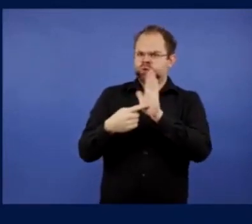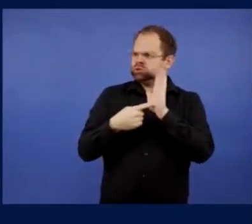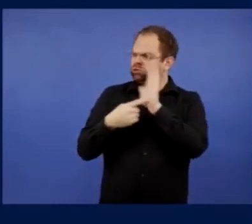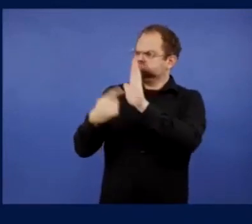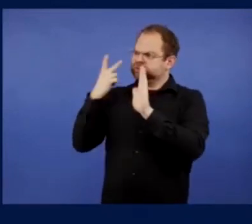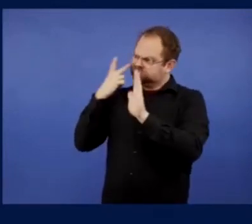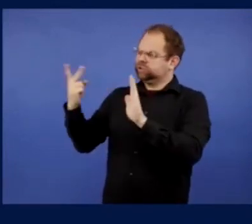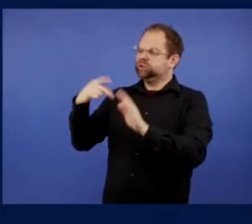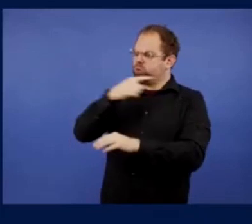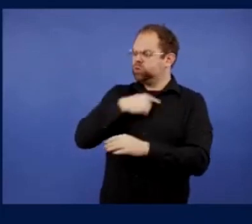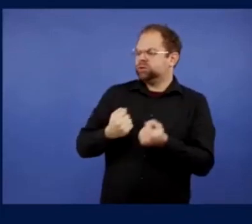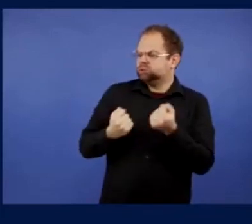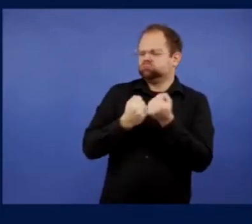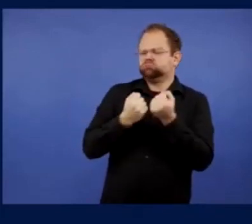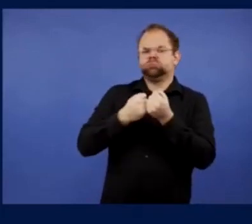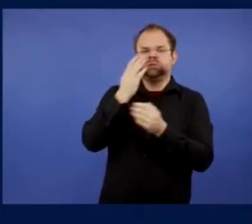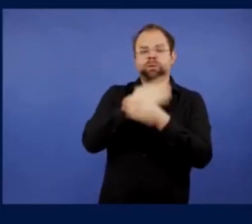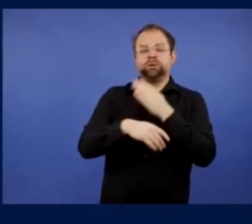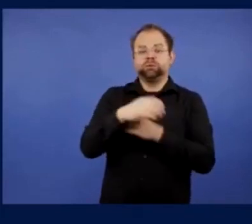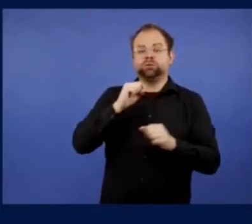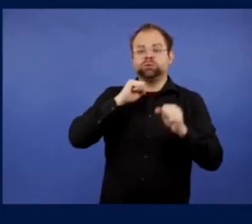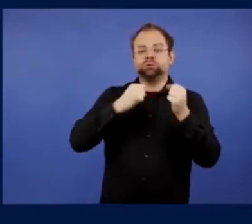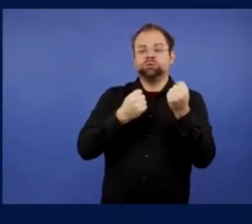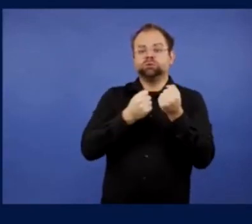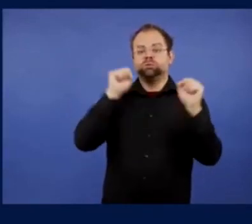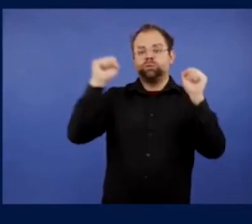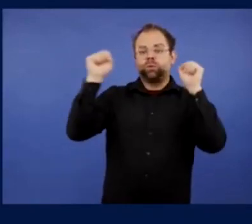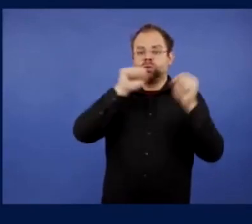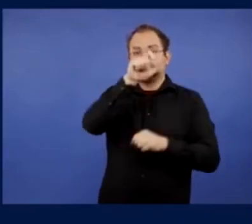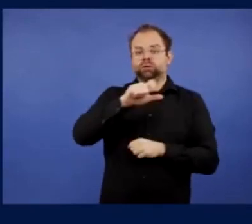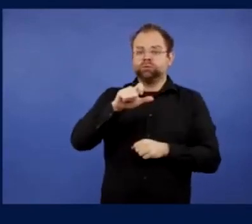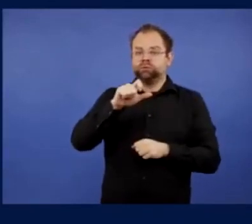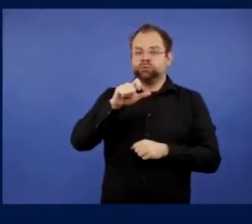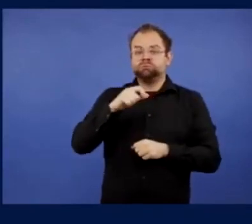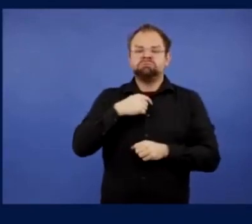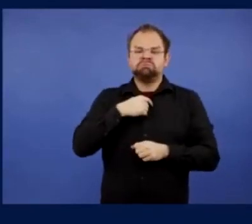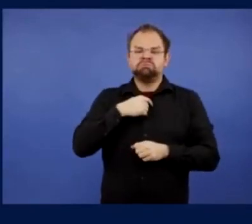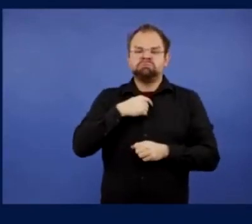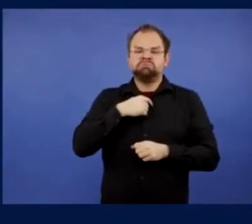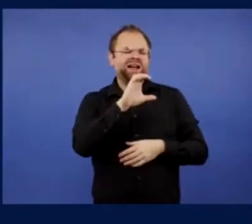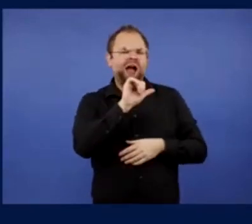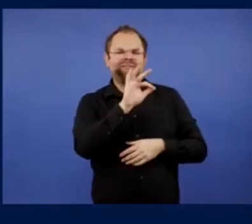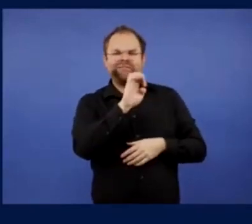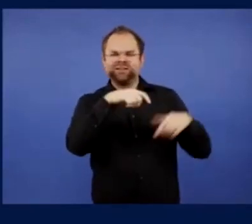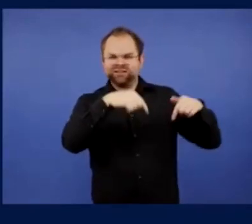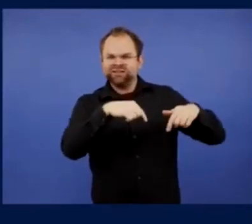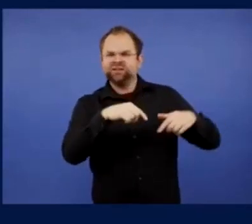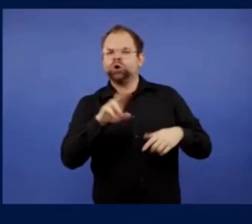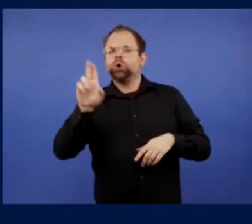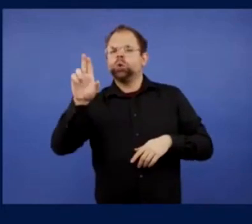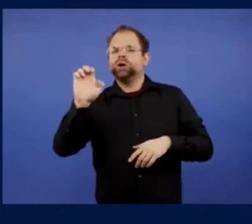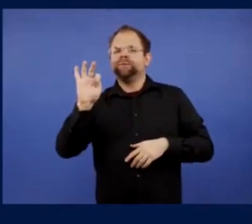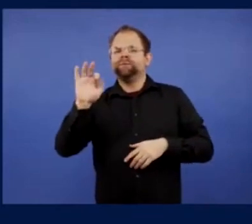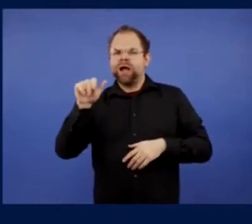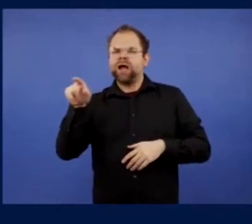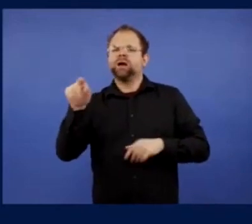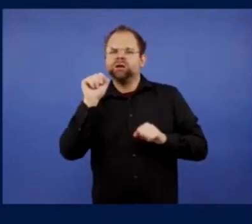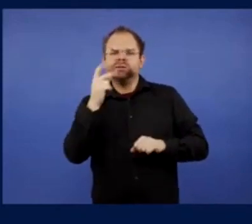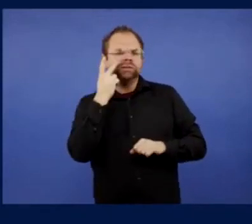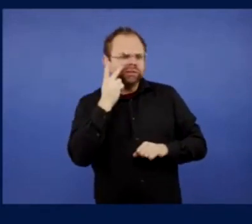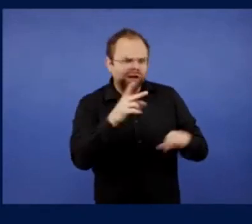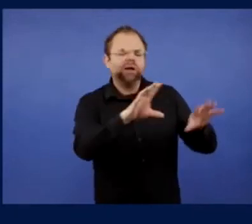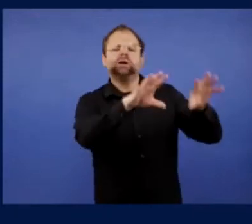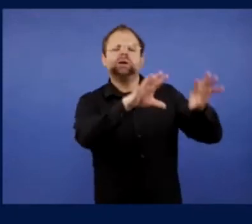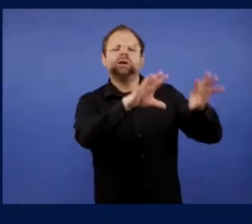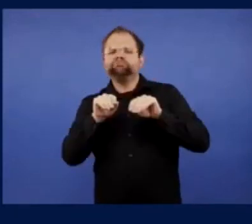accessibility team, they treat you like royalty. The tribunes are fantastic. They make sure you've got everything that you need. They are a,